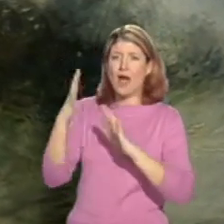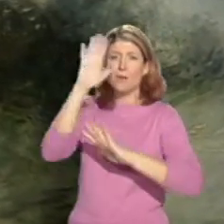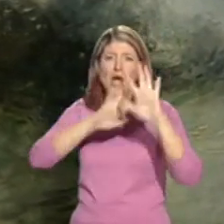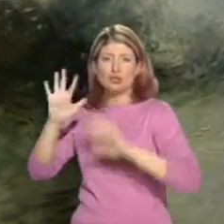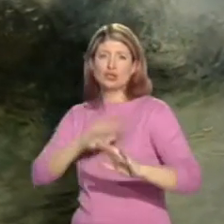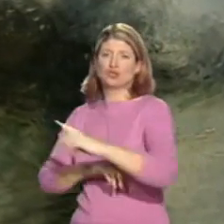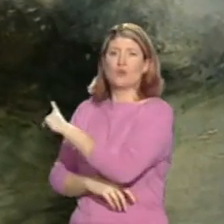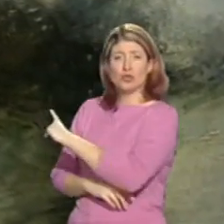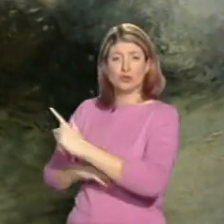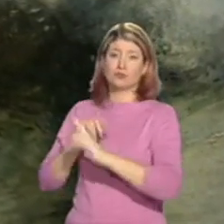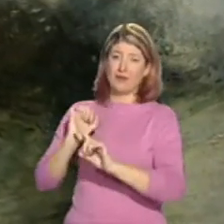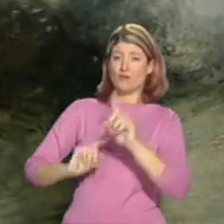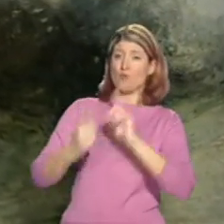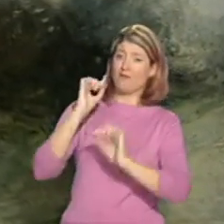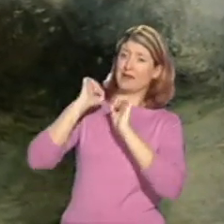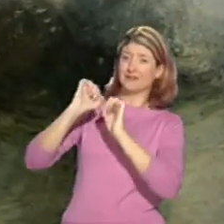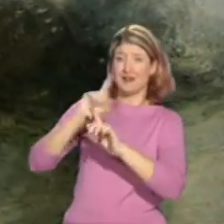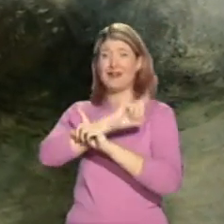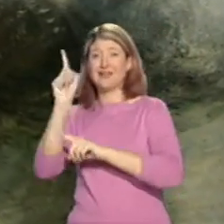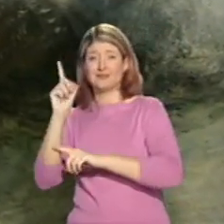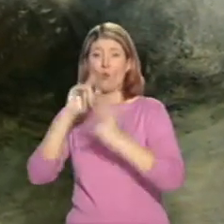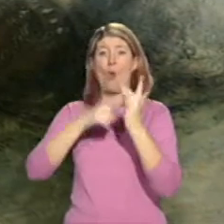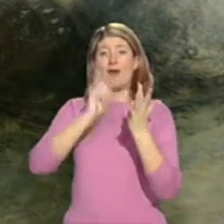oil paintings exhibited in 1842.